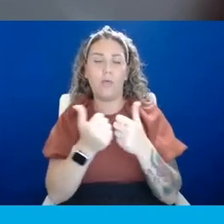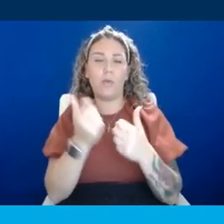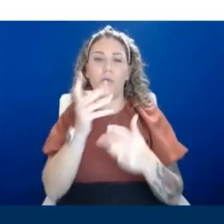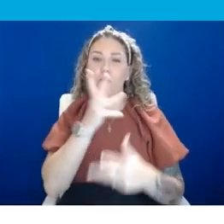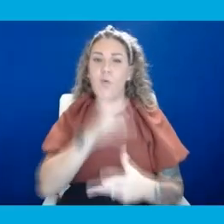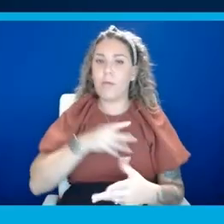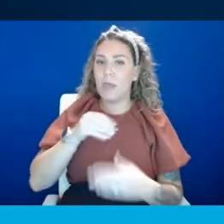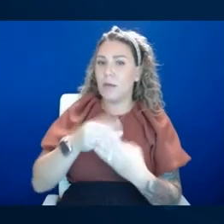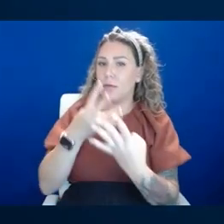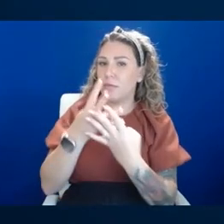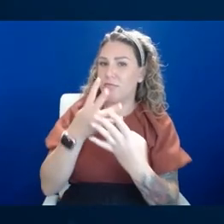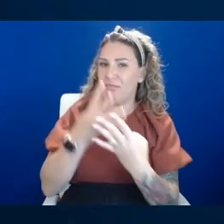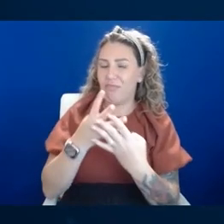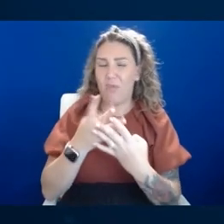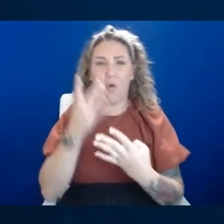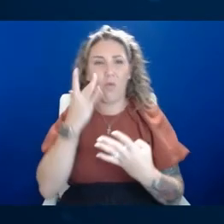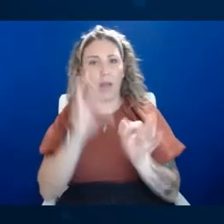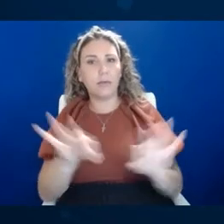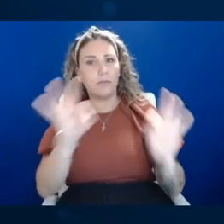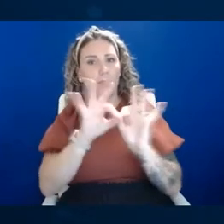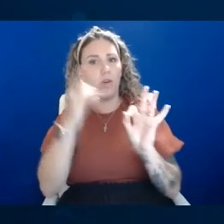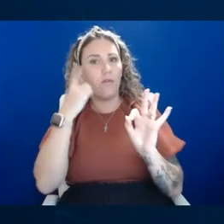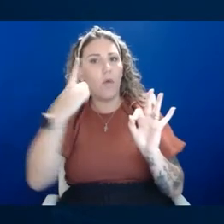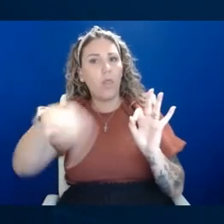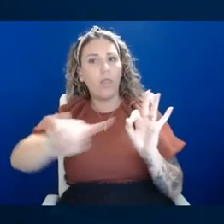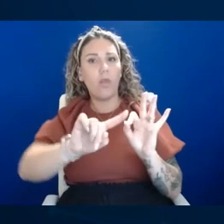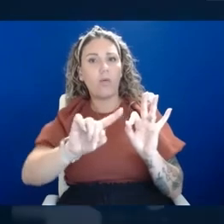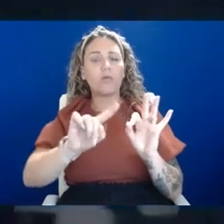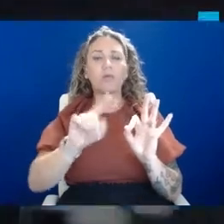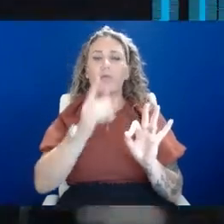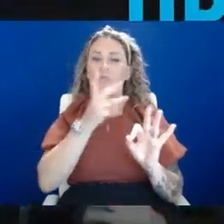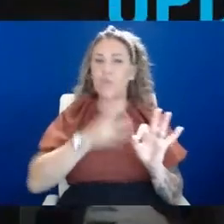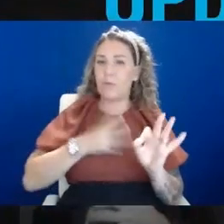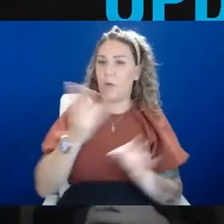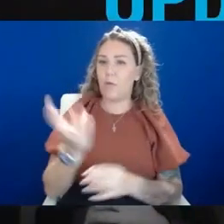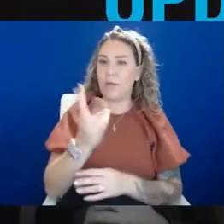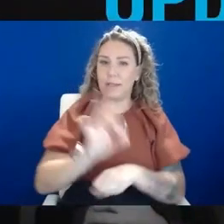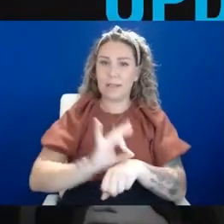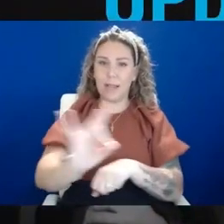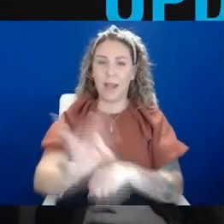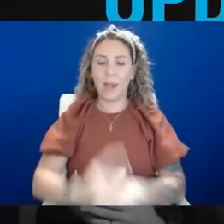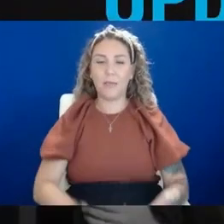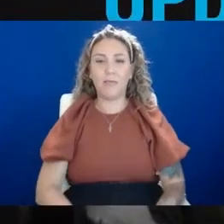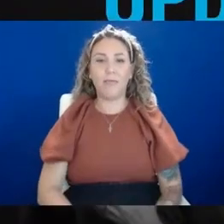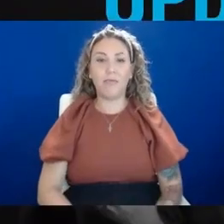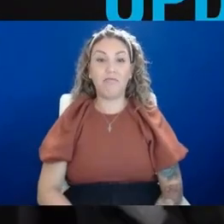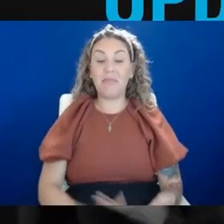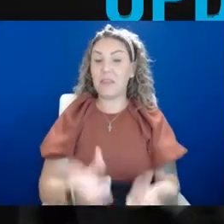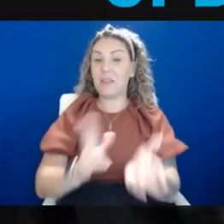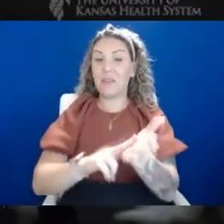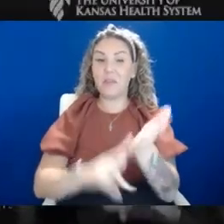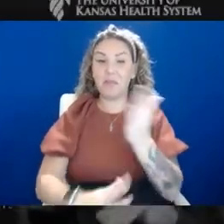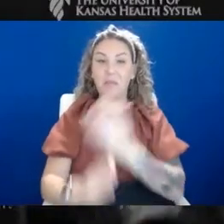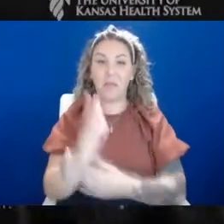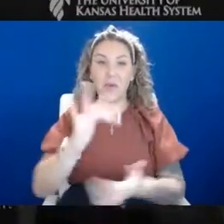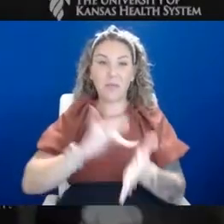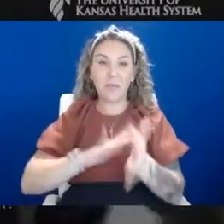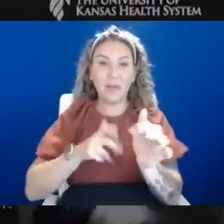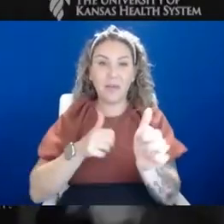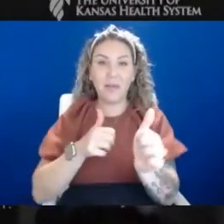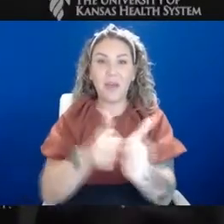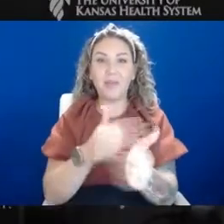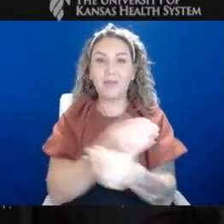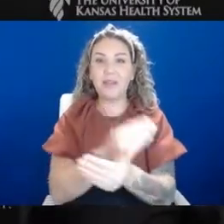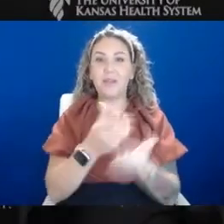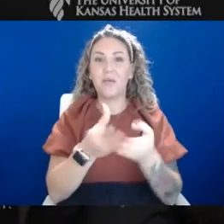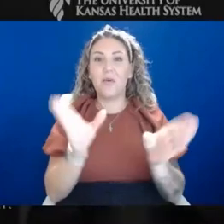work is vital for these women. Wednesday at 8. Subscribe to our morning medical update and open mics